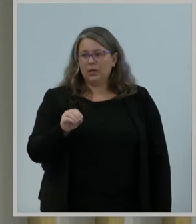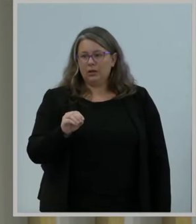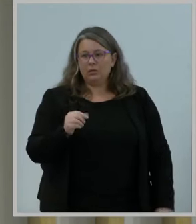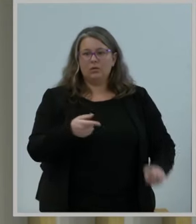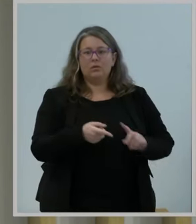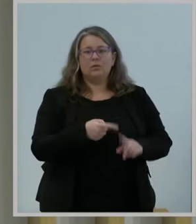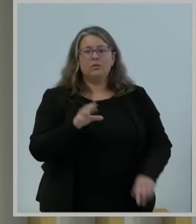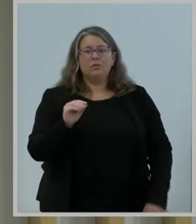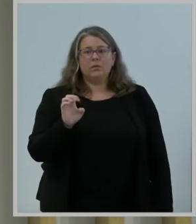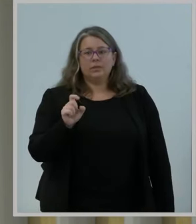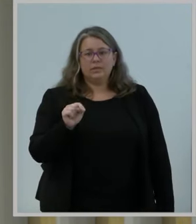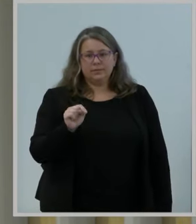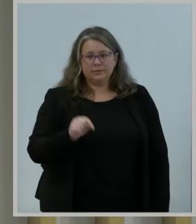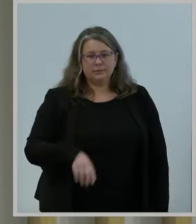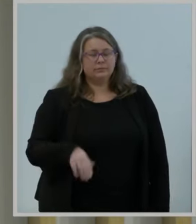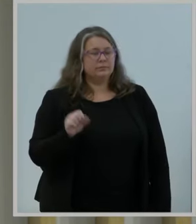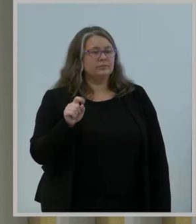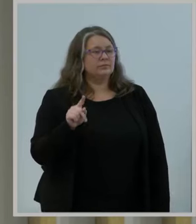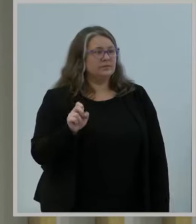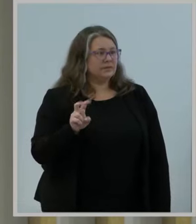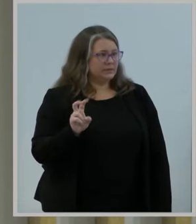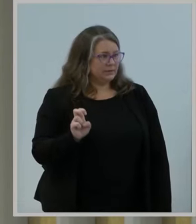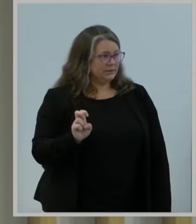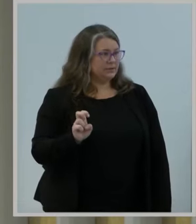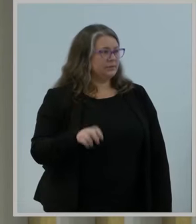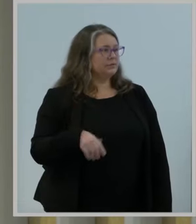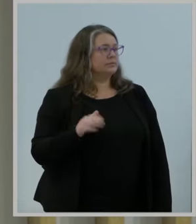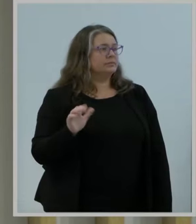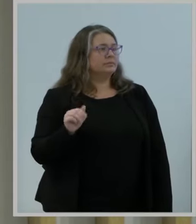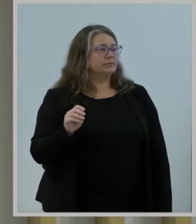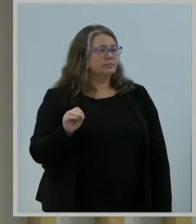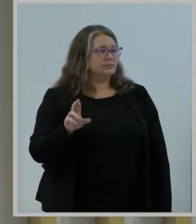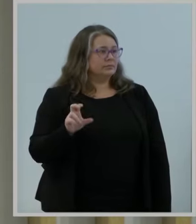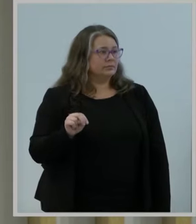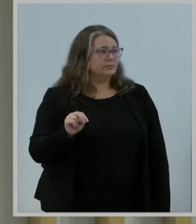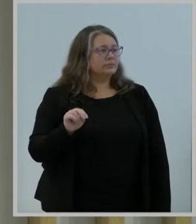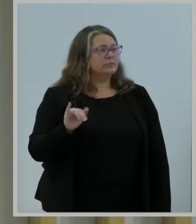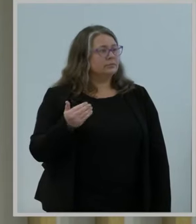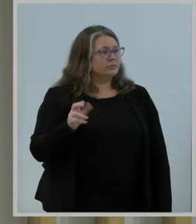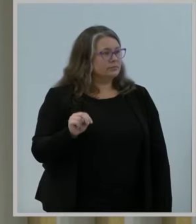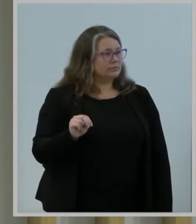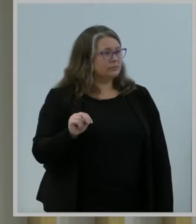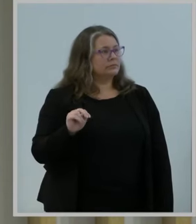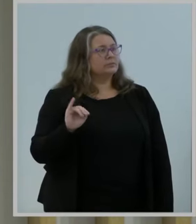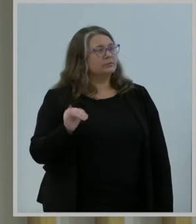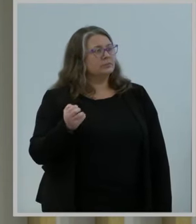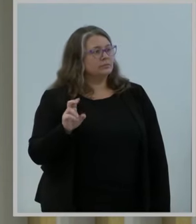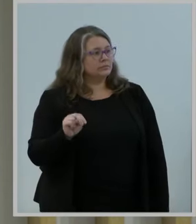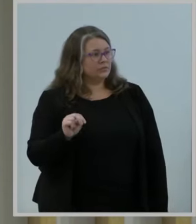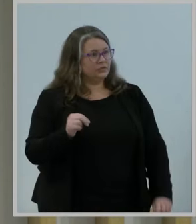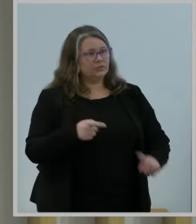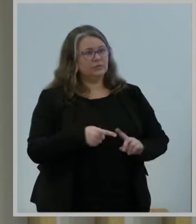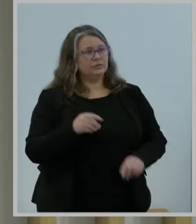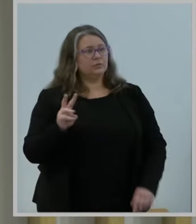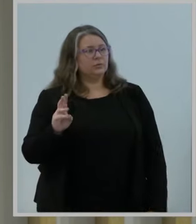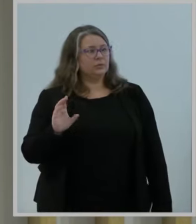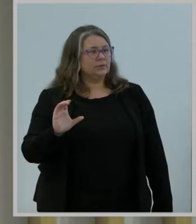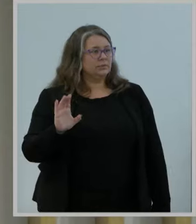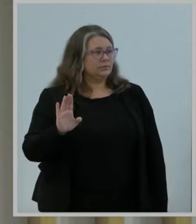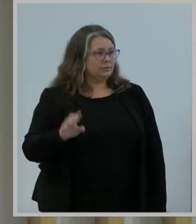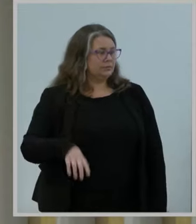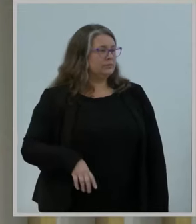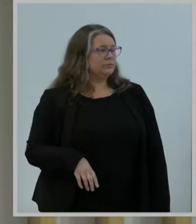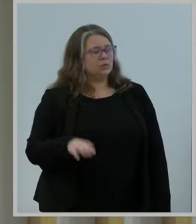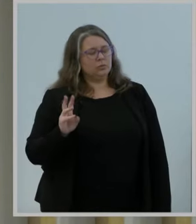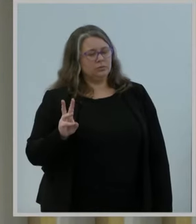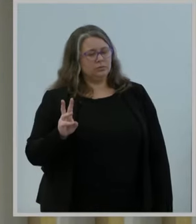Engineering and Technology. Steve Buzinau, Kamrad Edimad, John Lambert, and Janet Young from the Wireless Telecommunications Bureau. Deborah